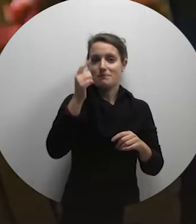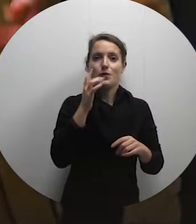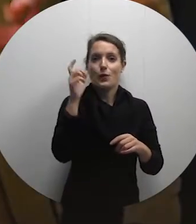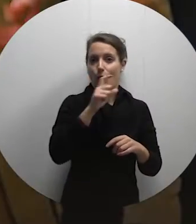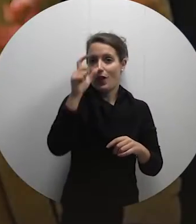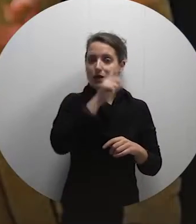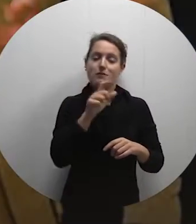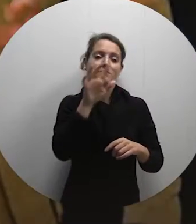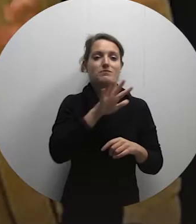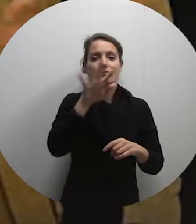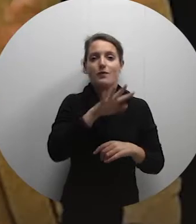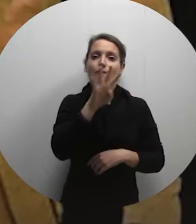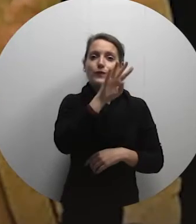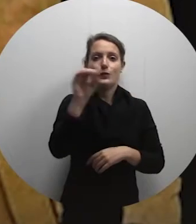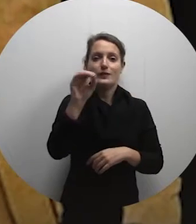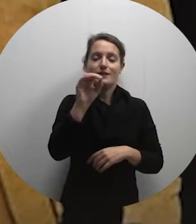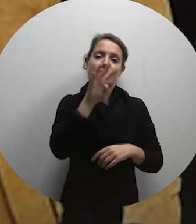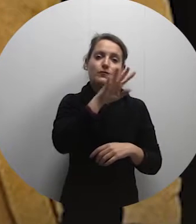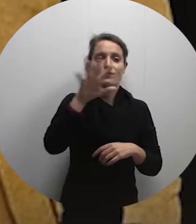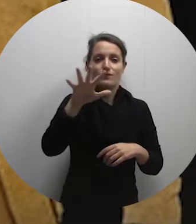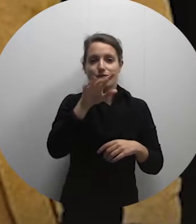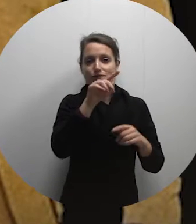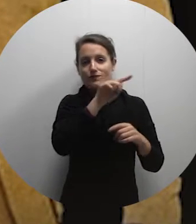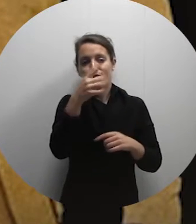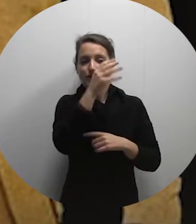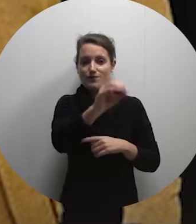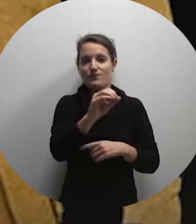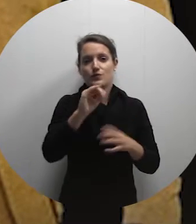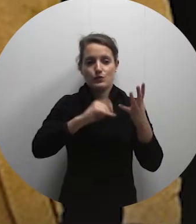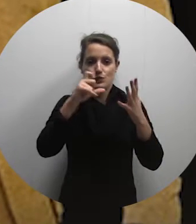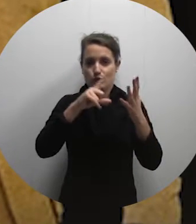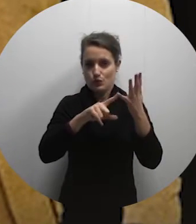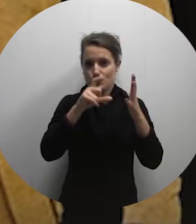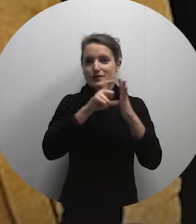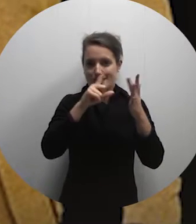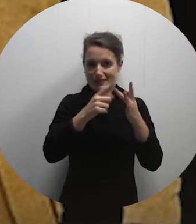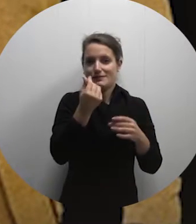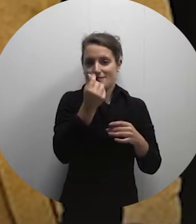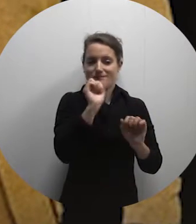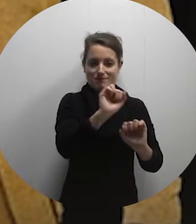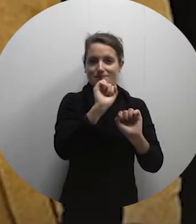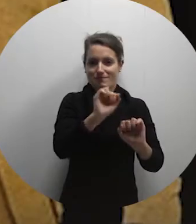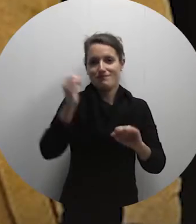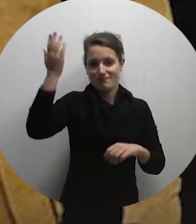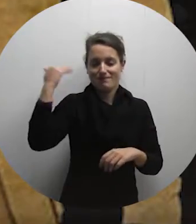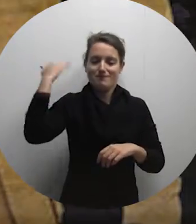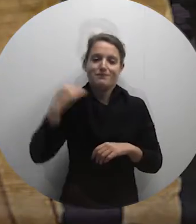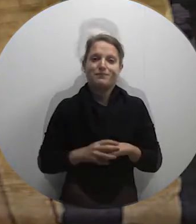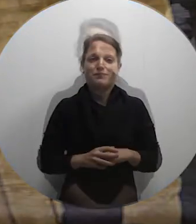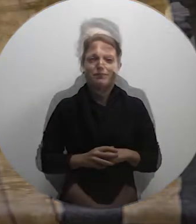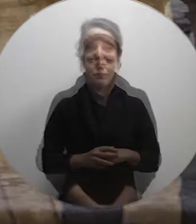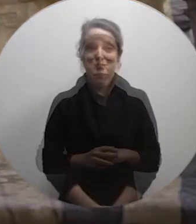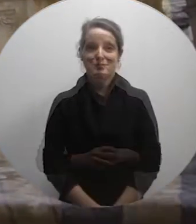more sought after for its colour, was sold for 45 to 50 scudi per antar.